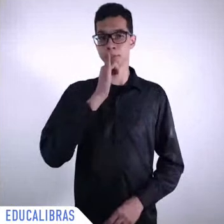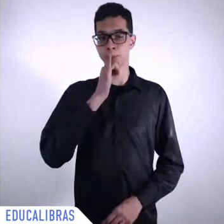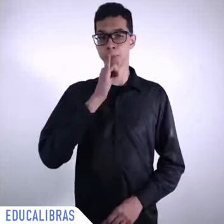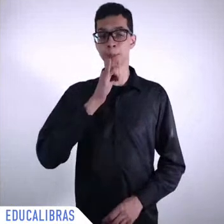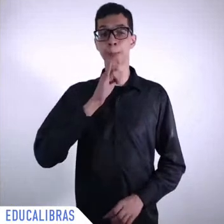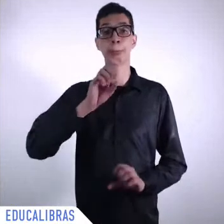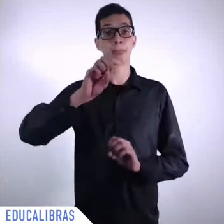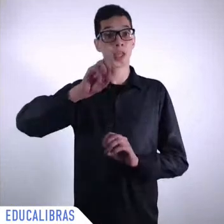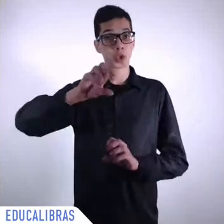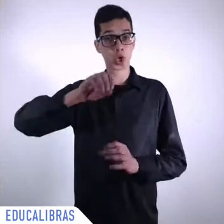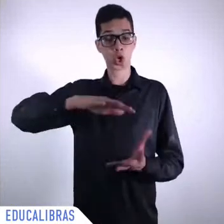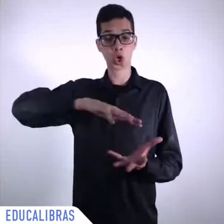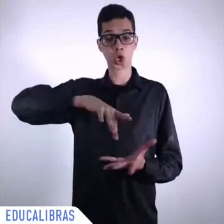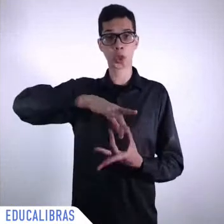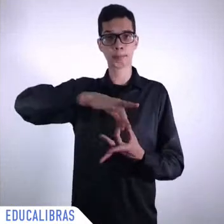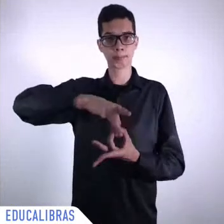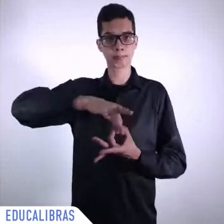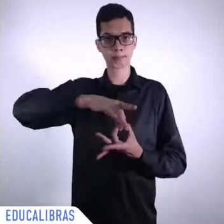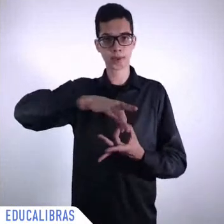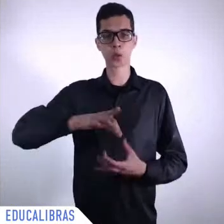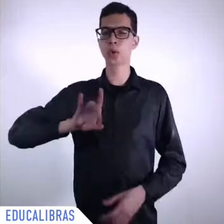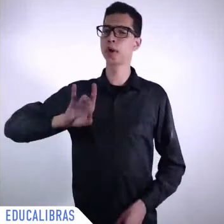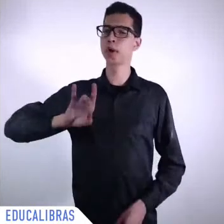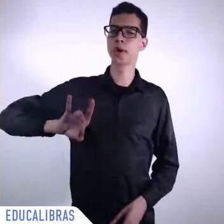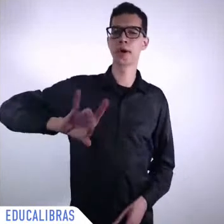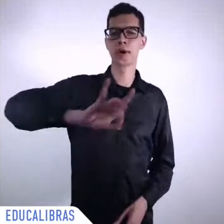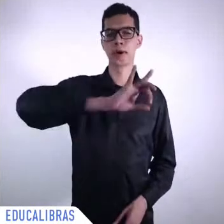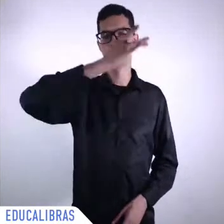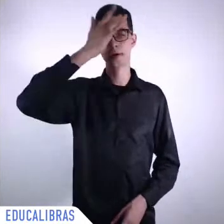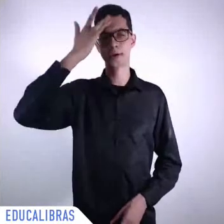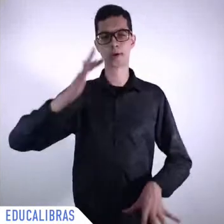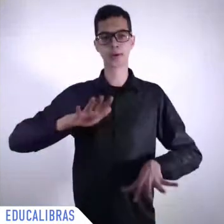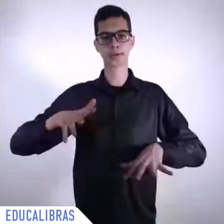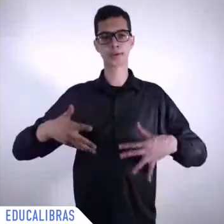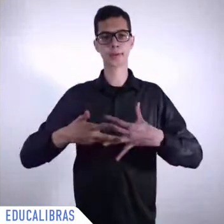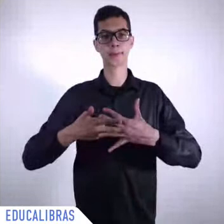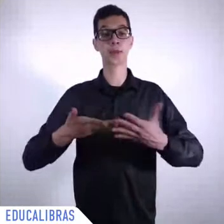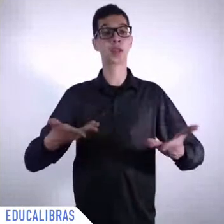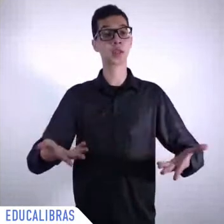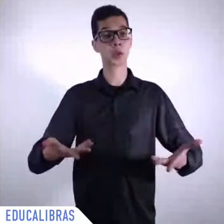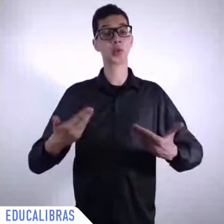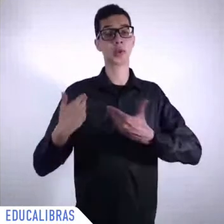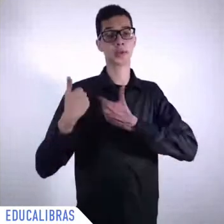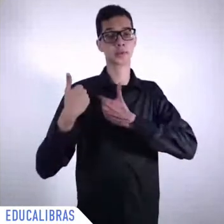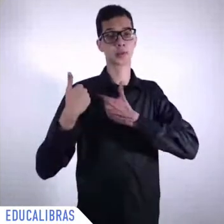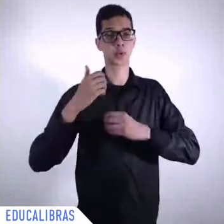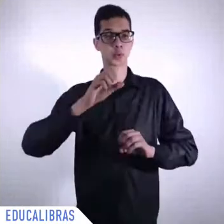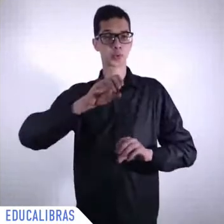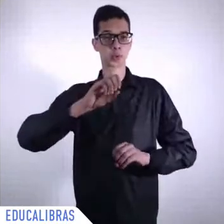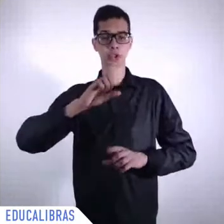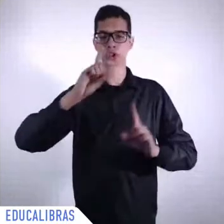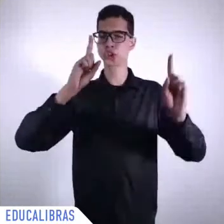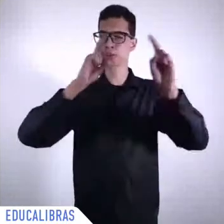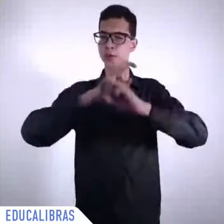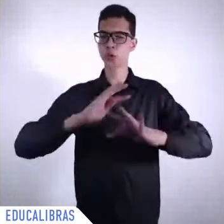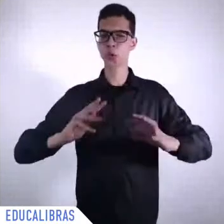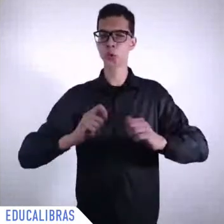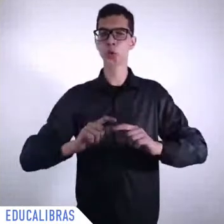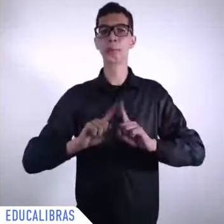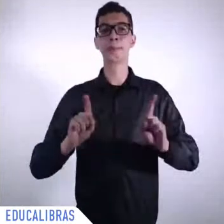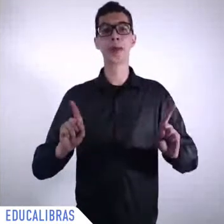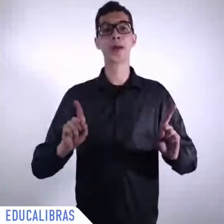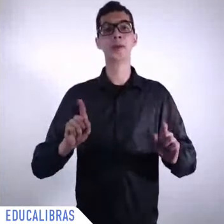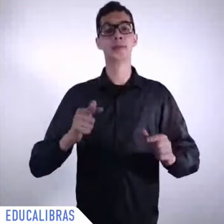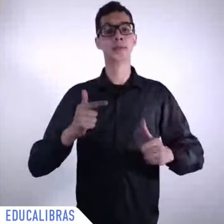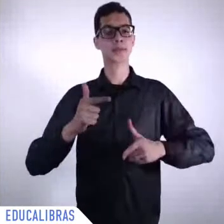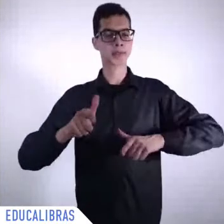the role of education and I have been working a lot with the several ministers of education I know